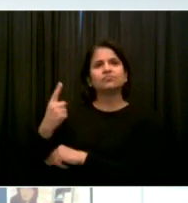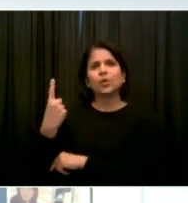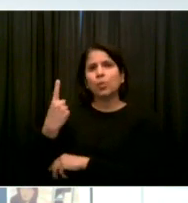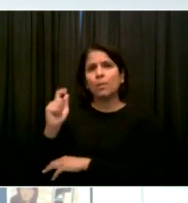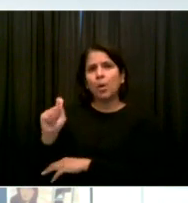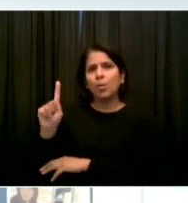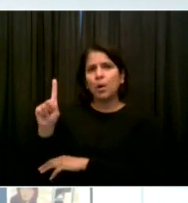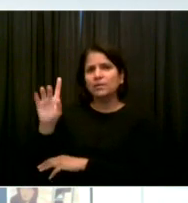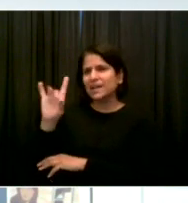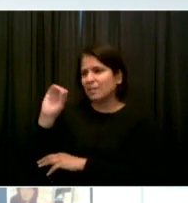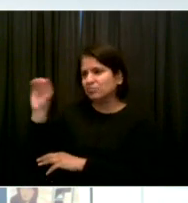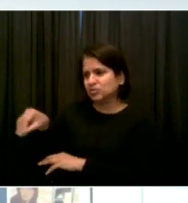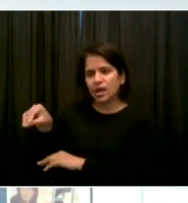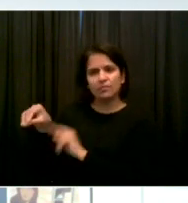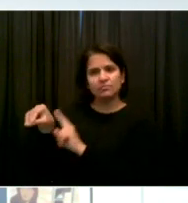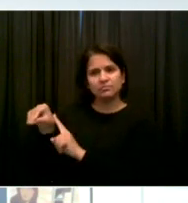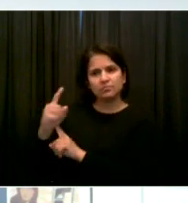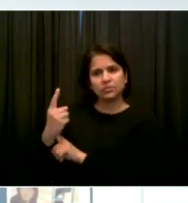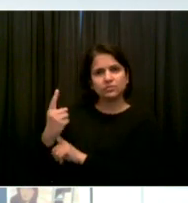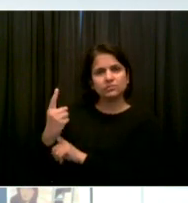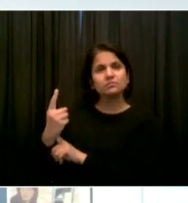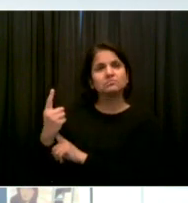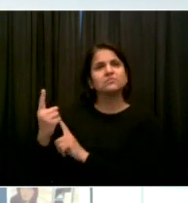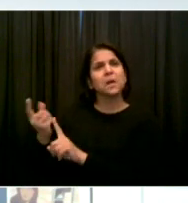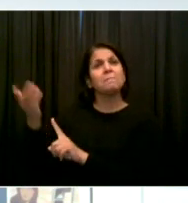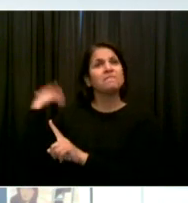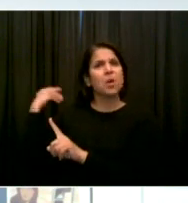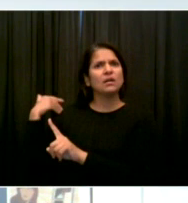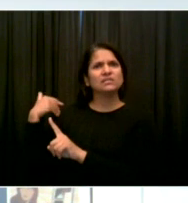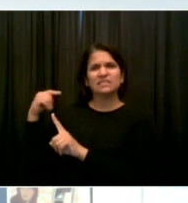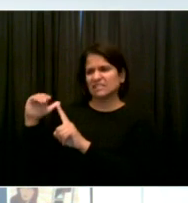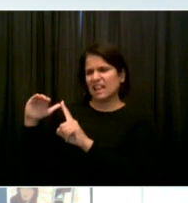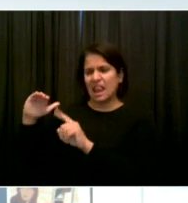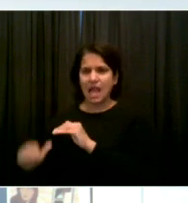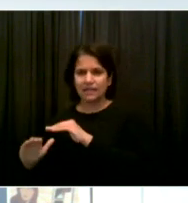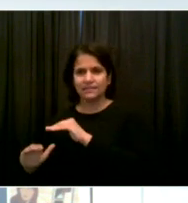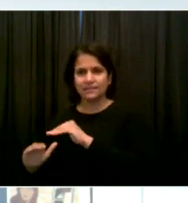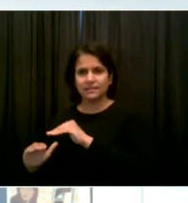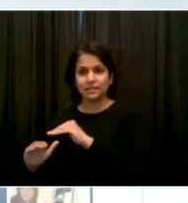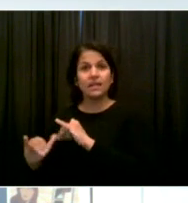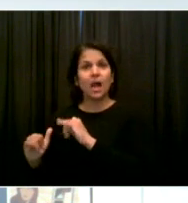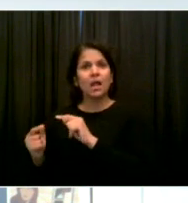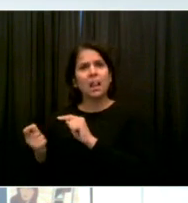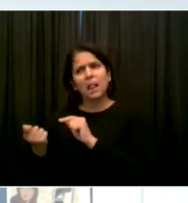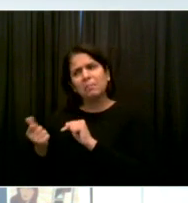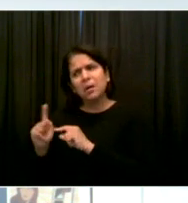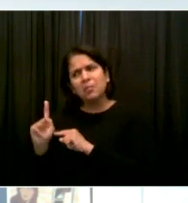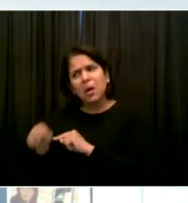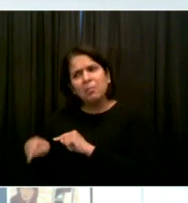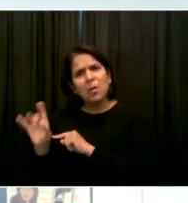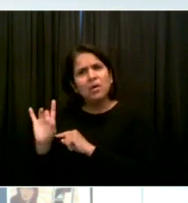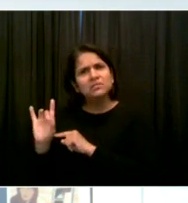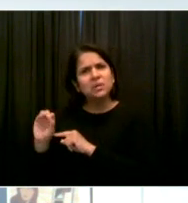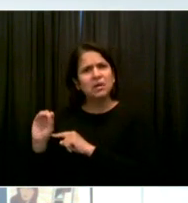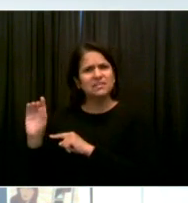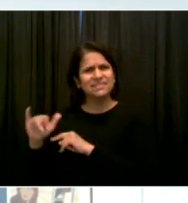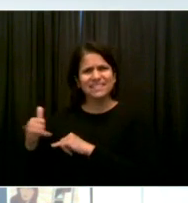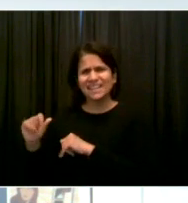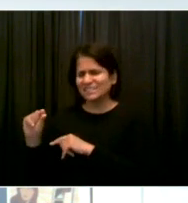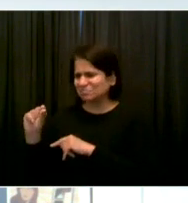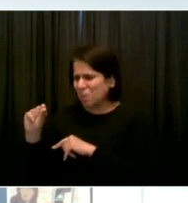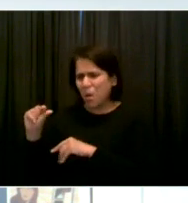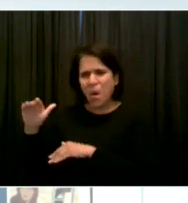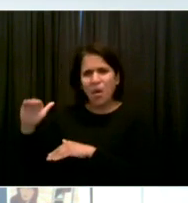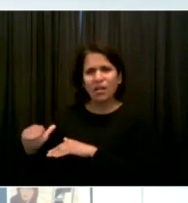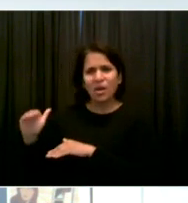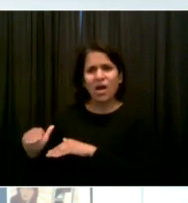what we've seen in previous weeks, but it remains relatively low. And another data point is that the number